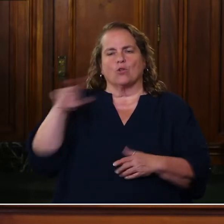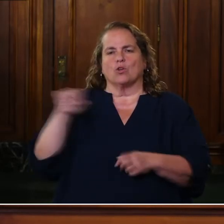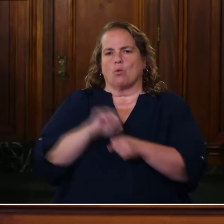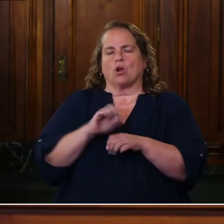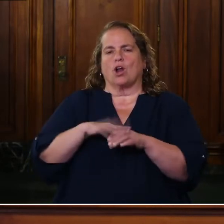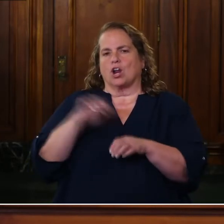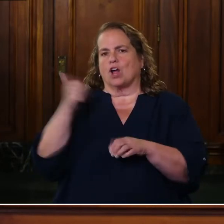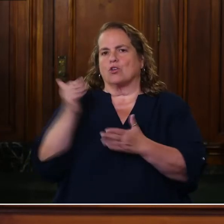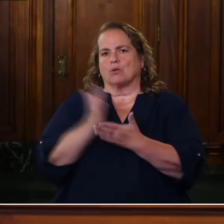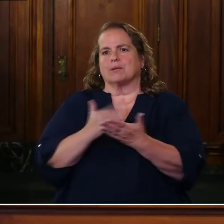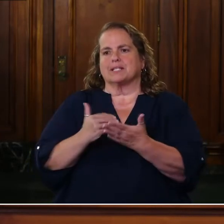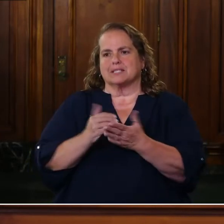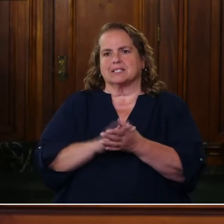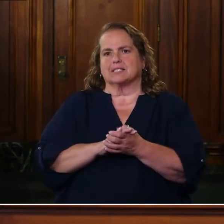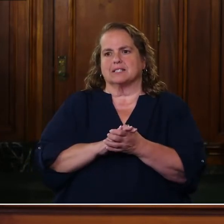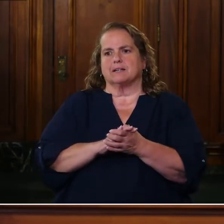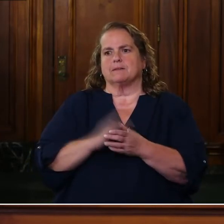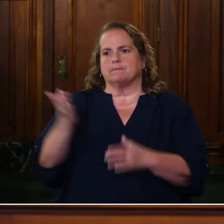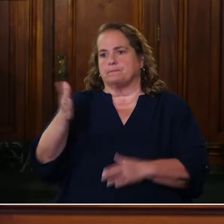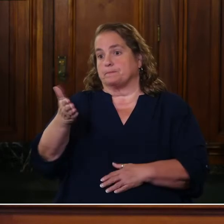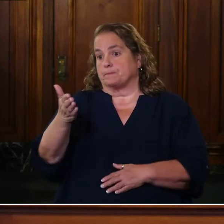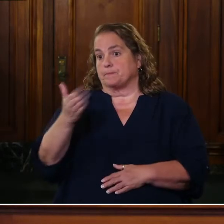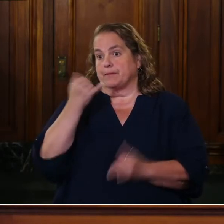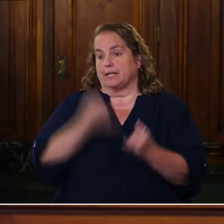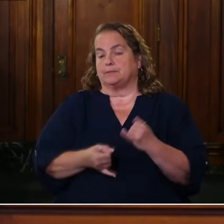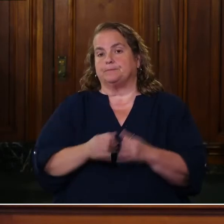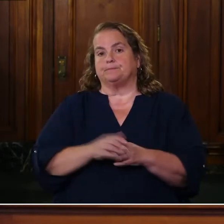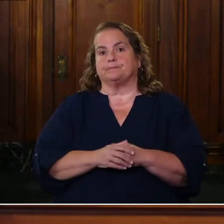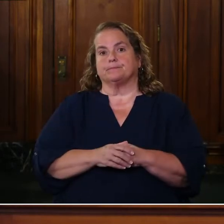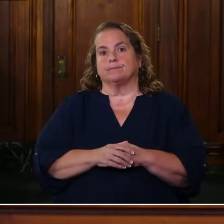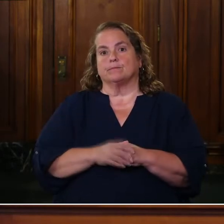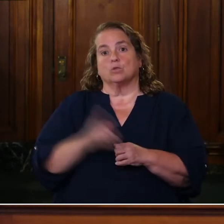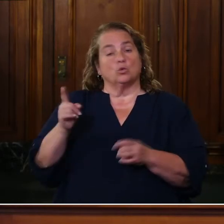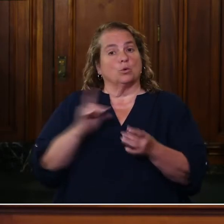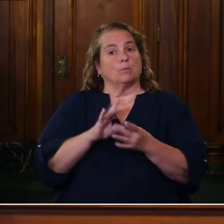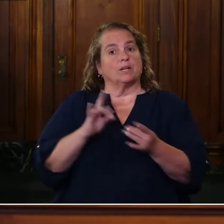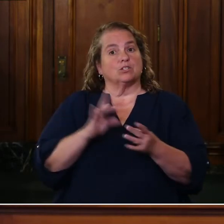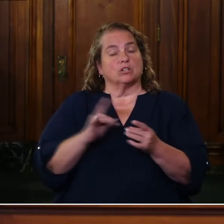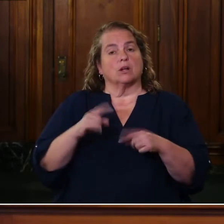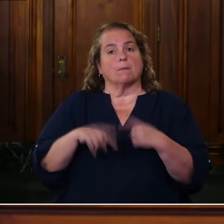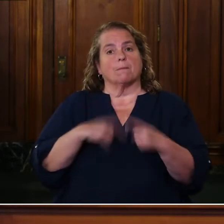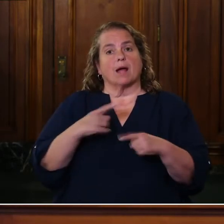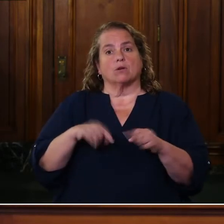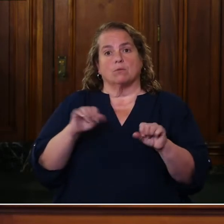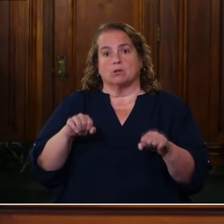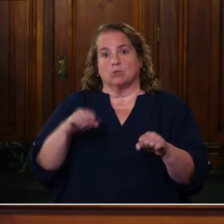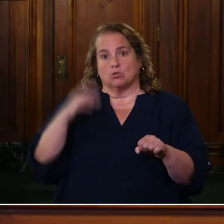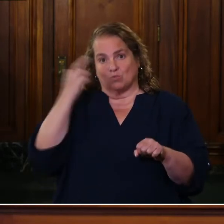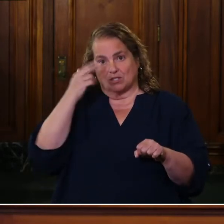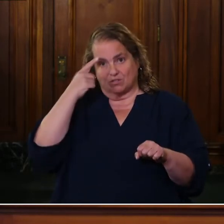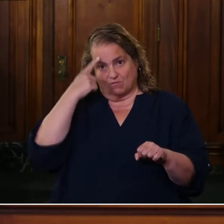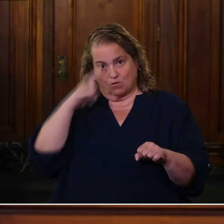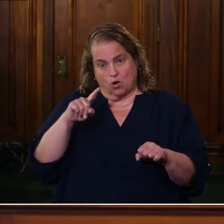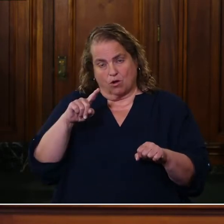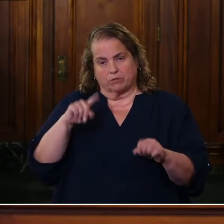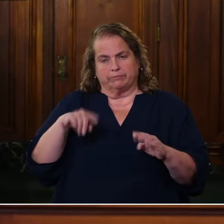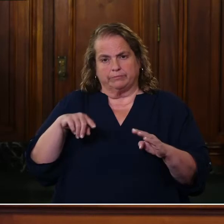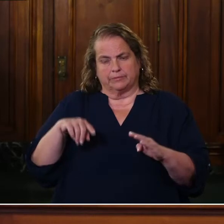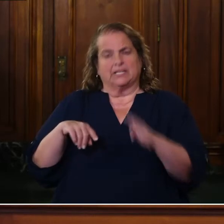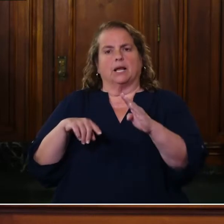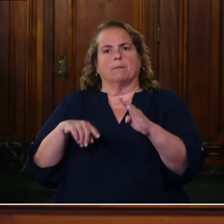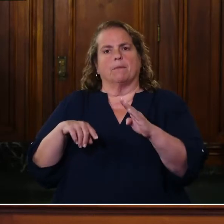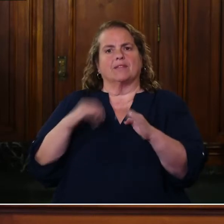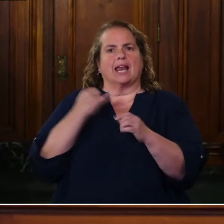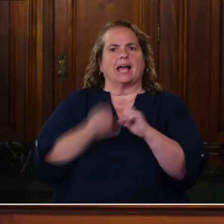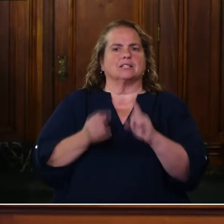uh, as they're moving forward. All right, Al, take us home. You mentioned, uh, regarding the, possible reasons for the uptake of, uh,